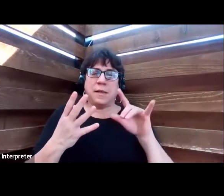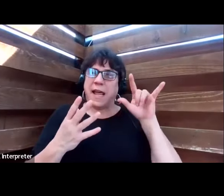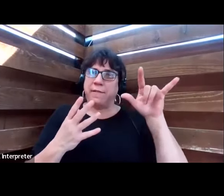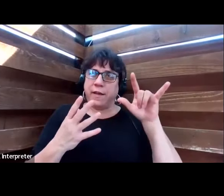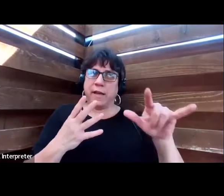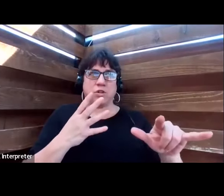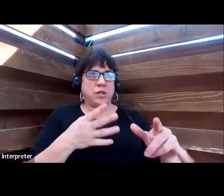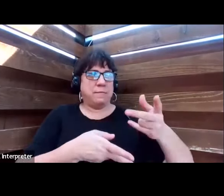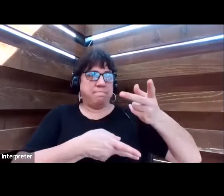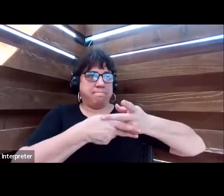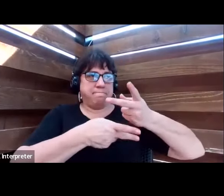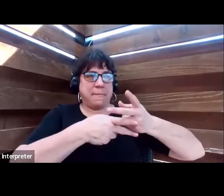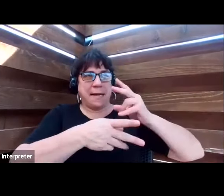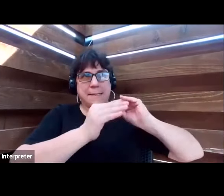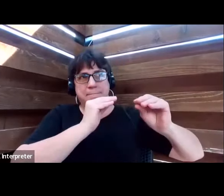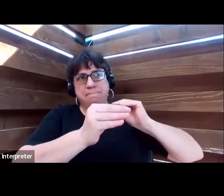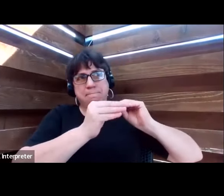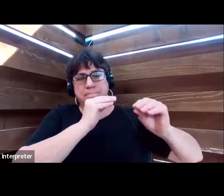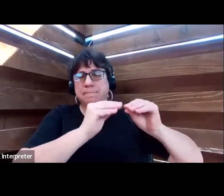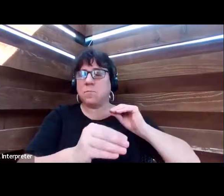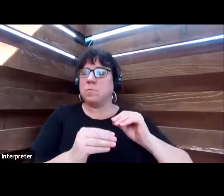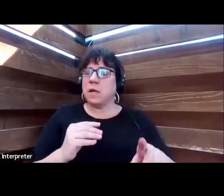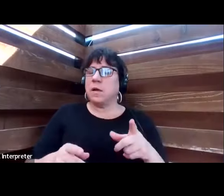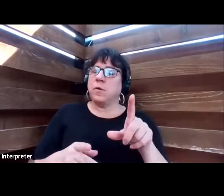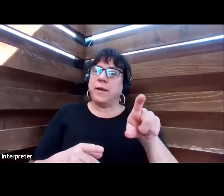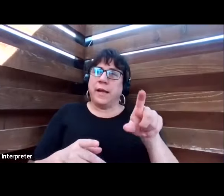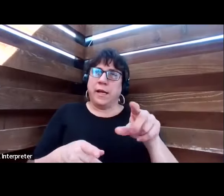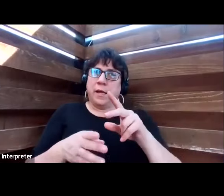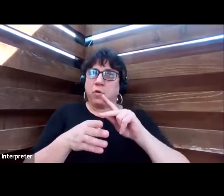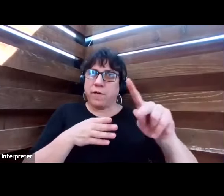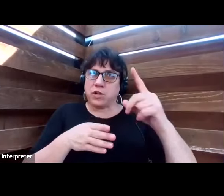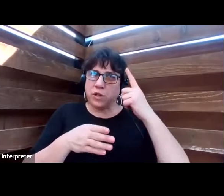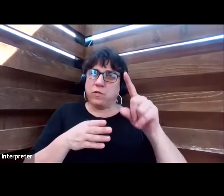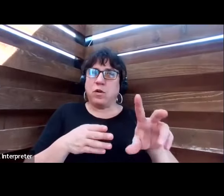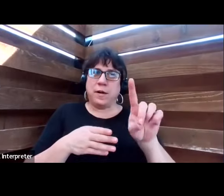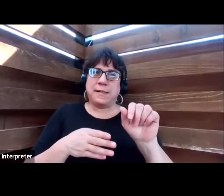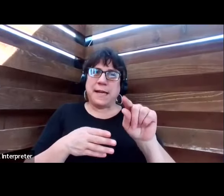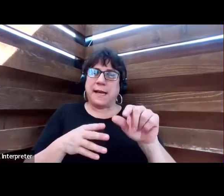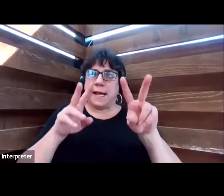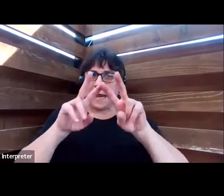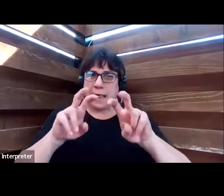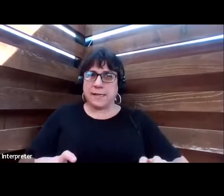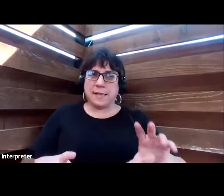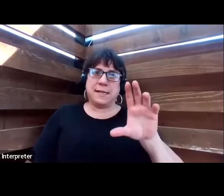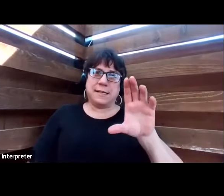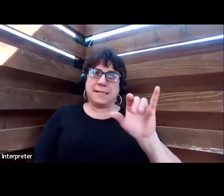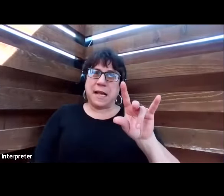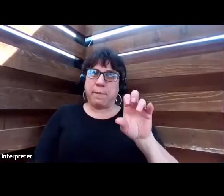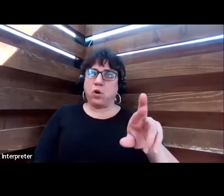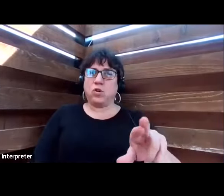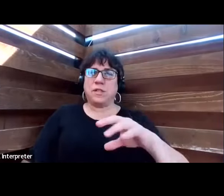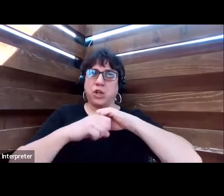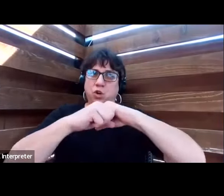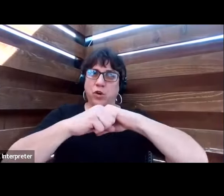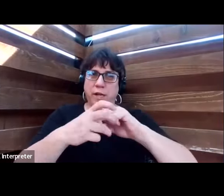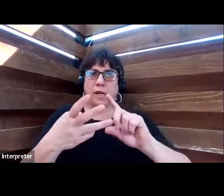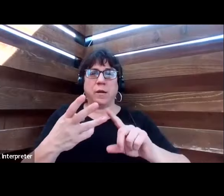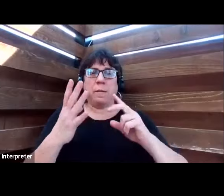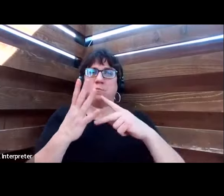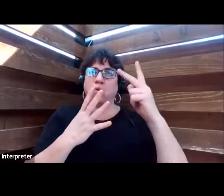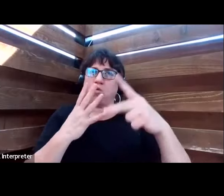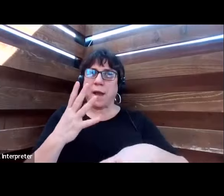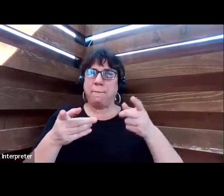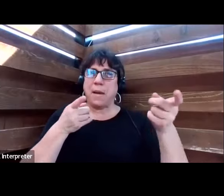We're also going to need professionals in data analysis, cyber security, program management,